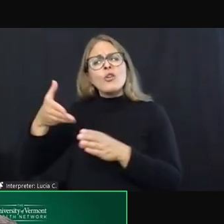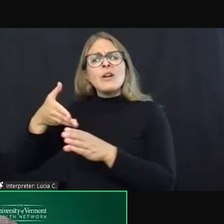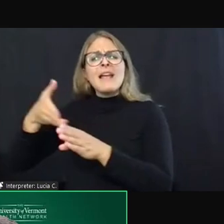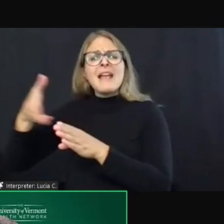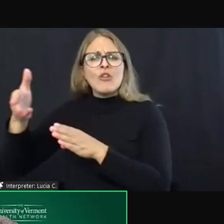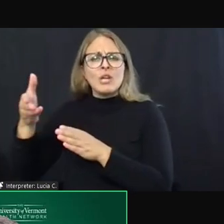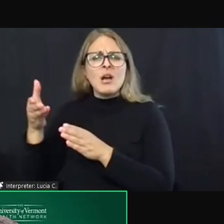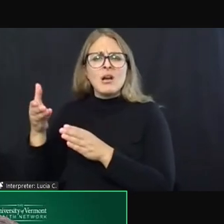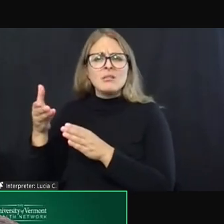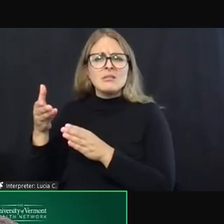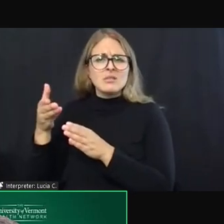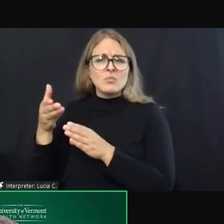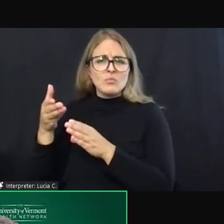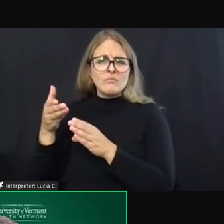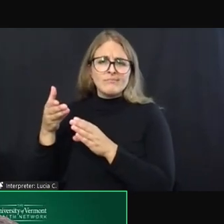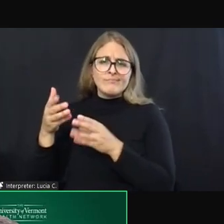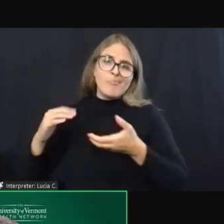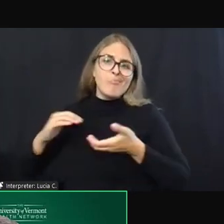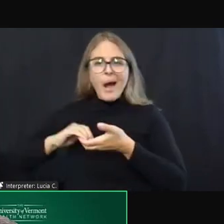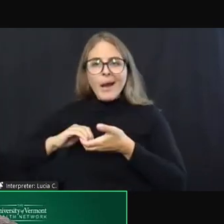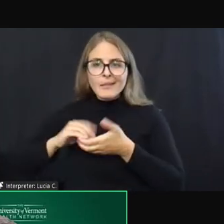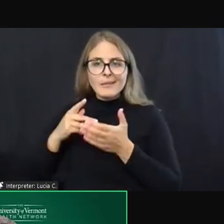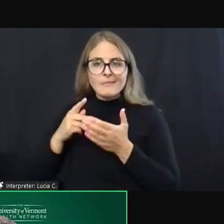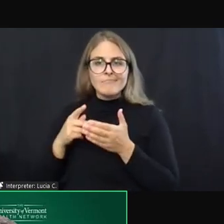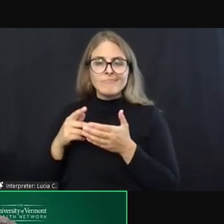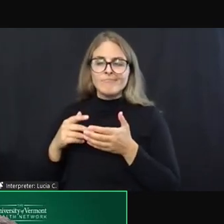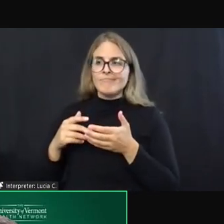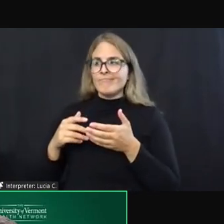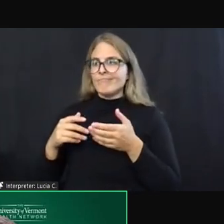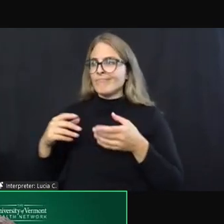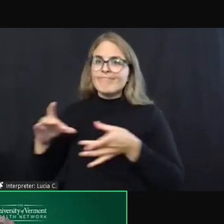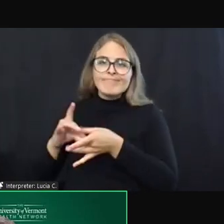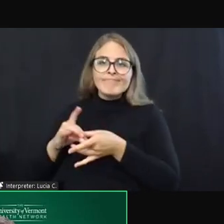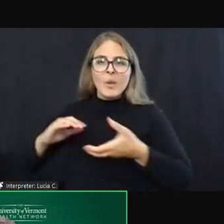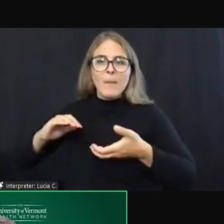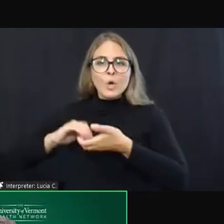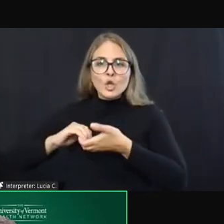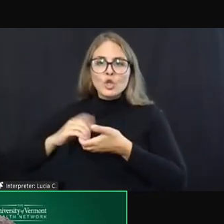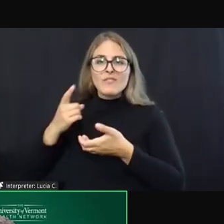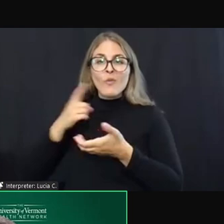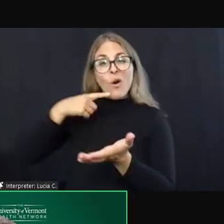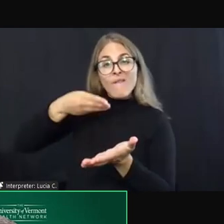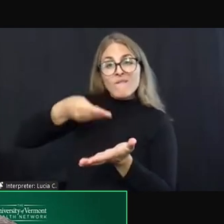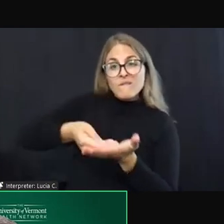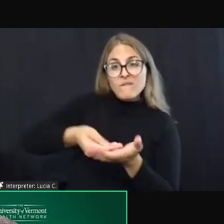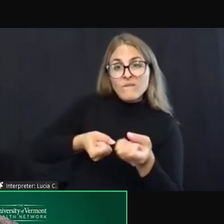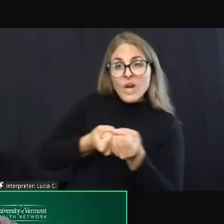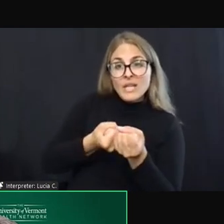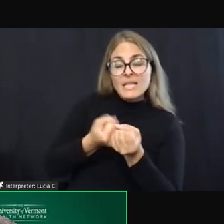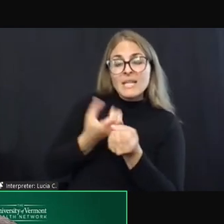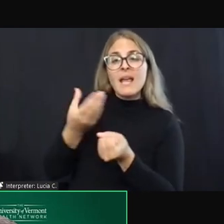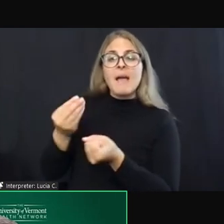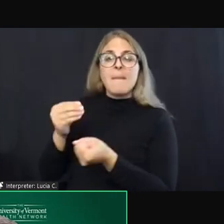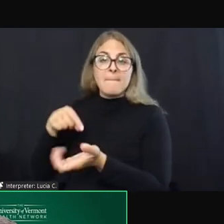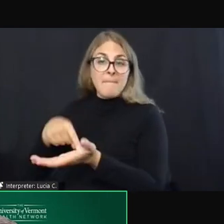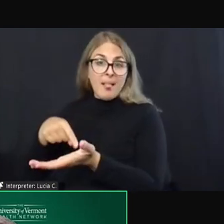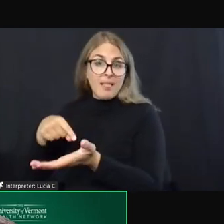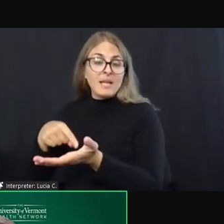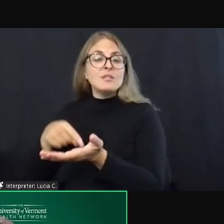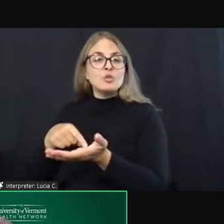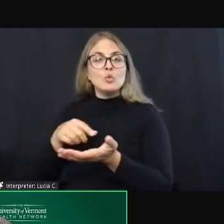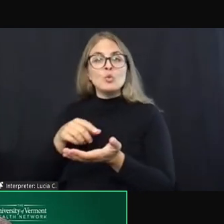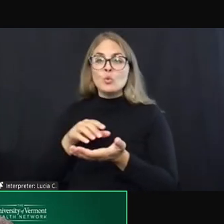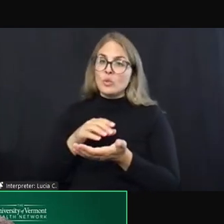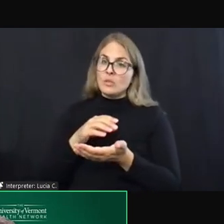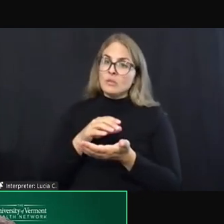sort of unique partners in funding and billing in order to make things sustainable that otherwise